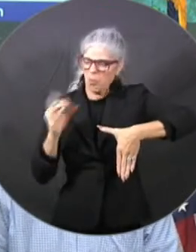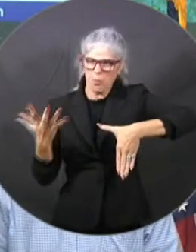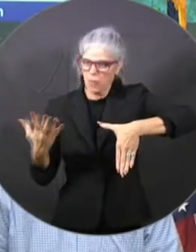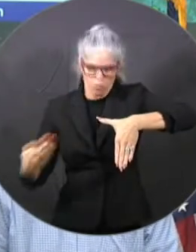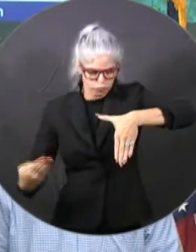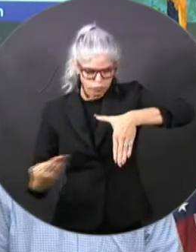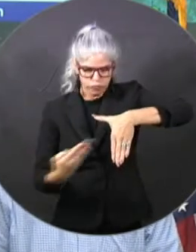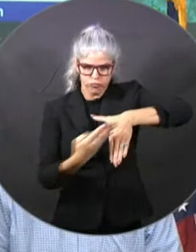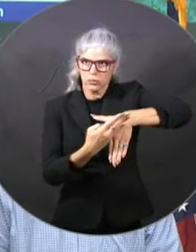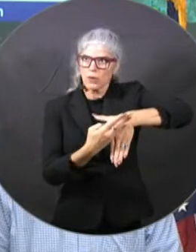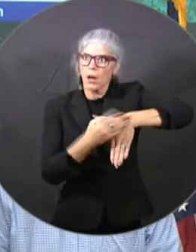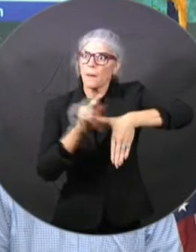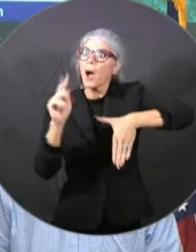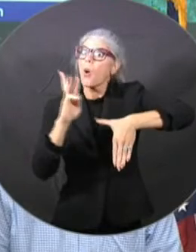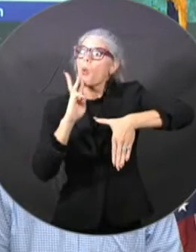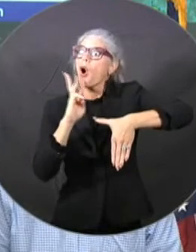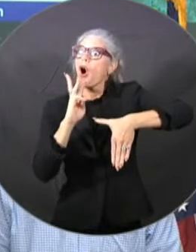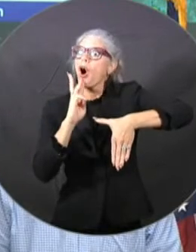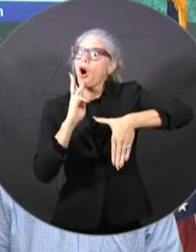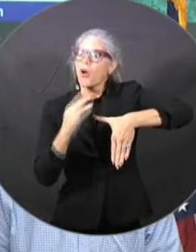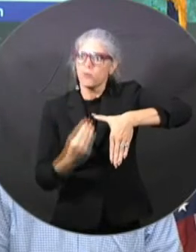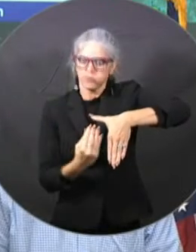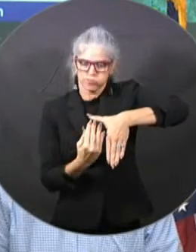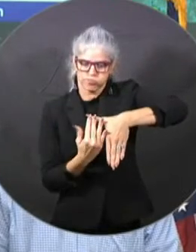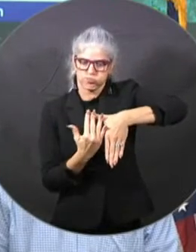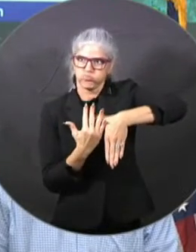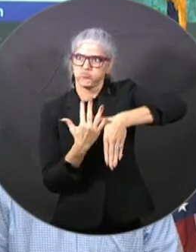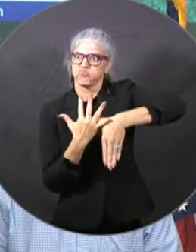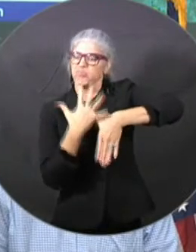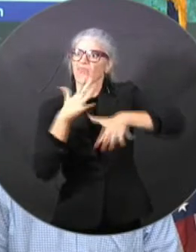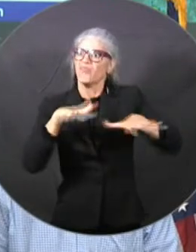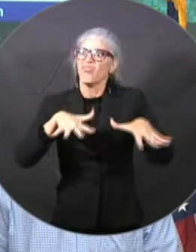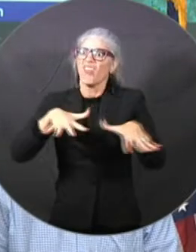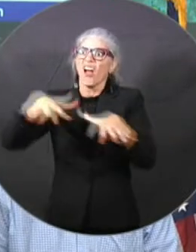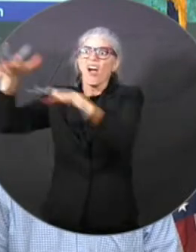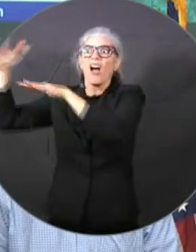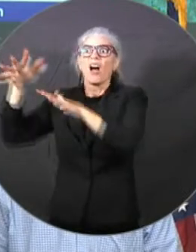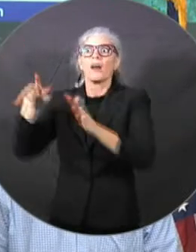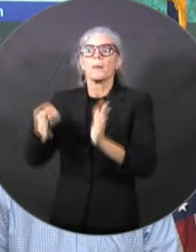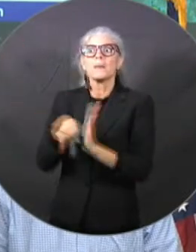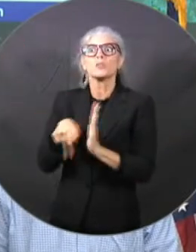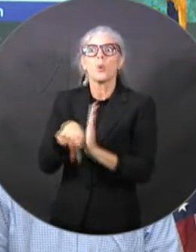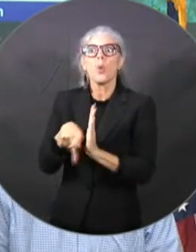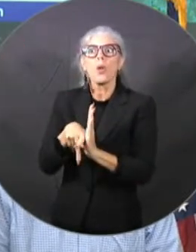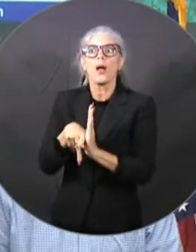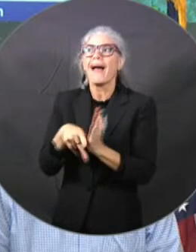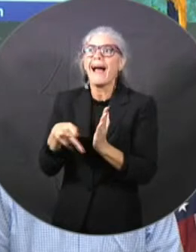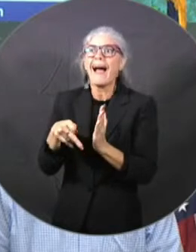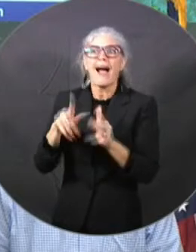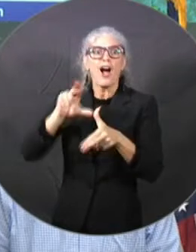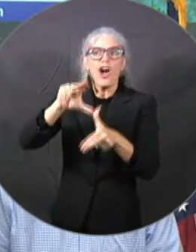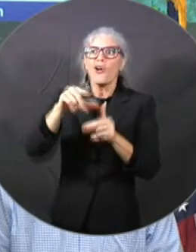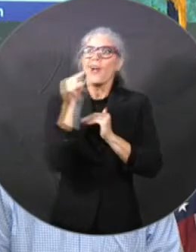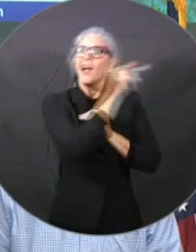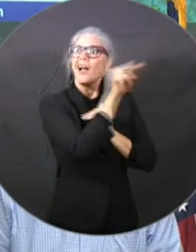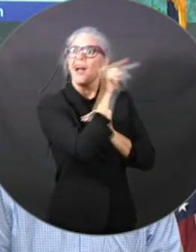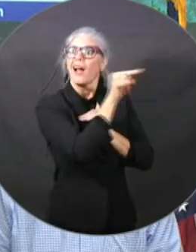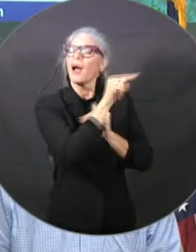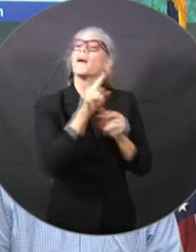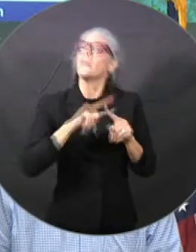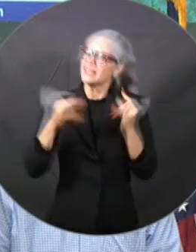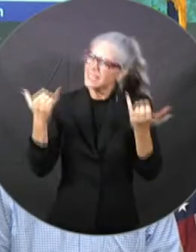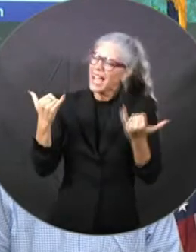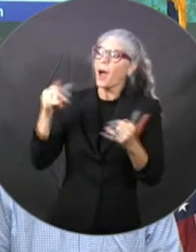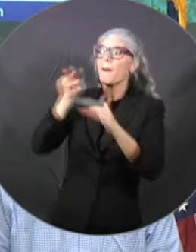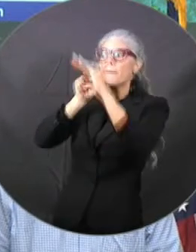models are much more in convergence on this one than on Ian. That is true. And so what the Hurricane Center does with that cone really